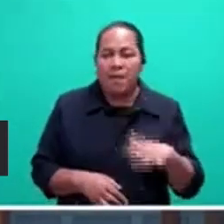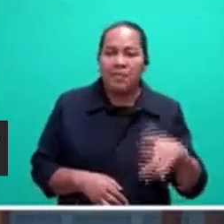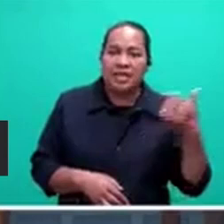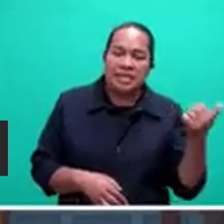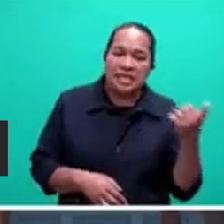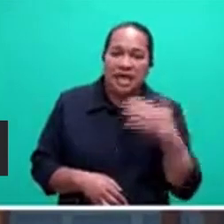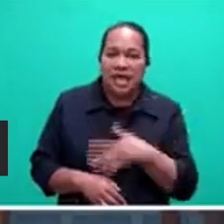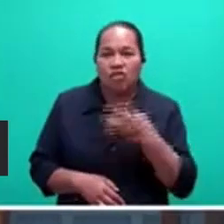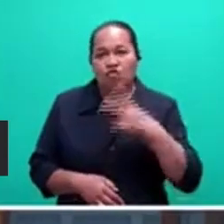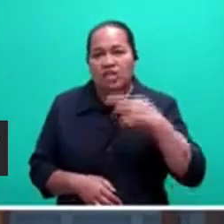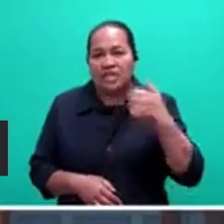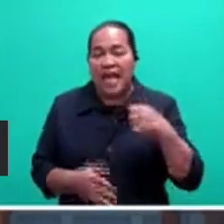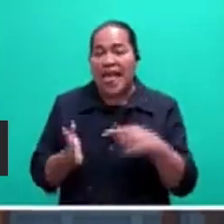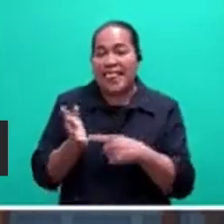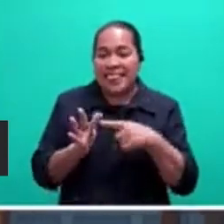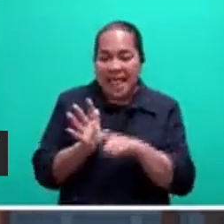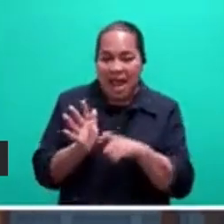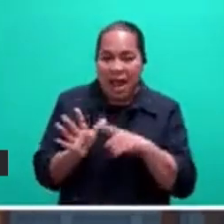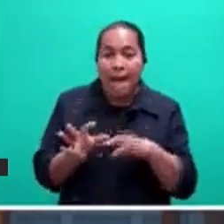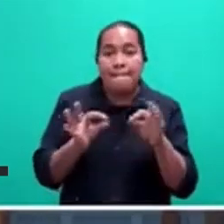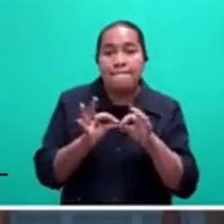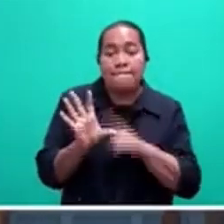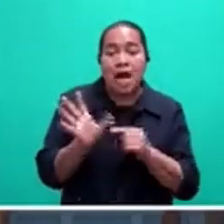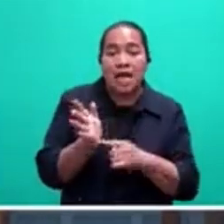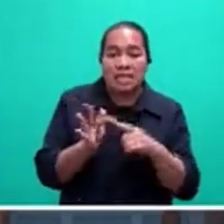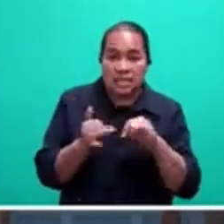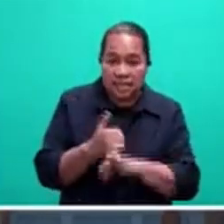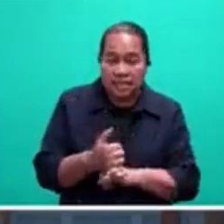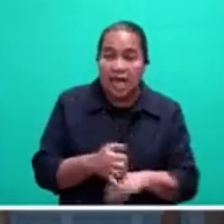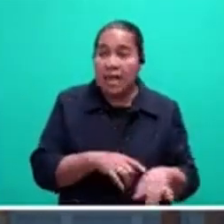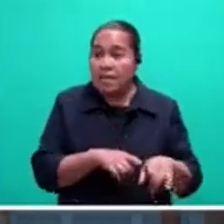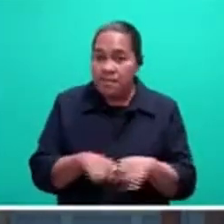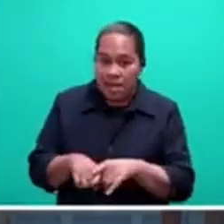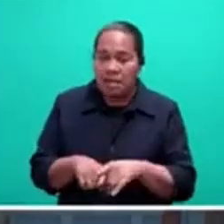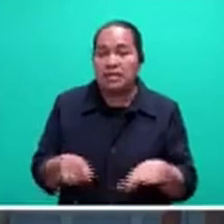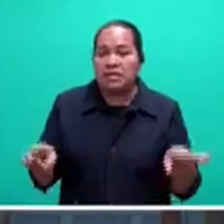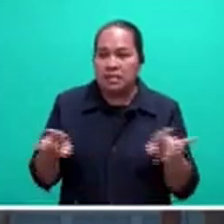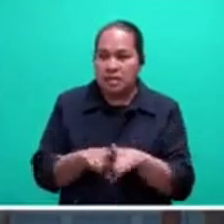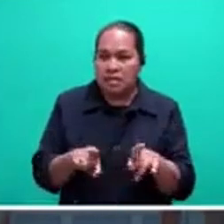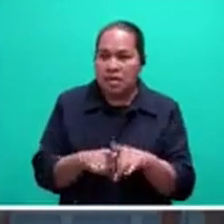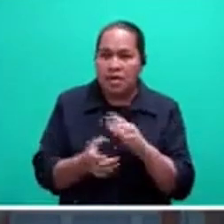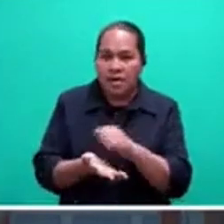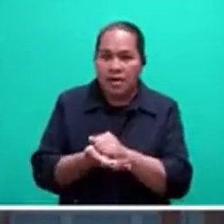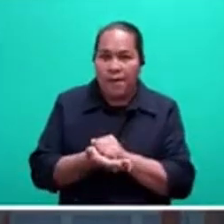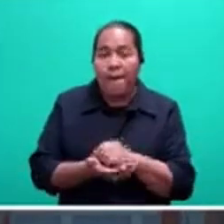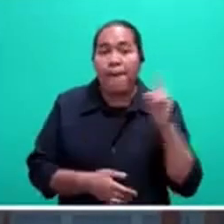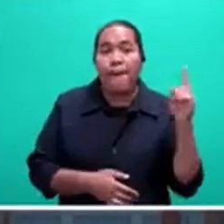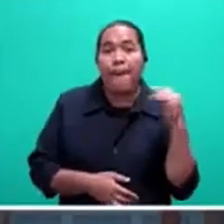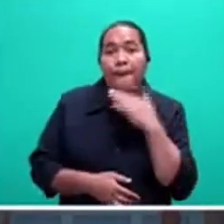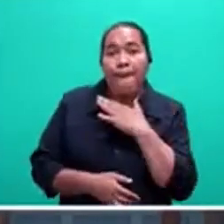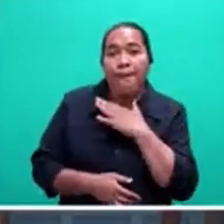terabytes of data is approximately equal to the amount of data stored in 100 million books.